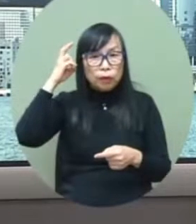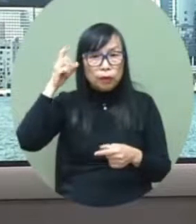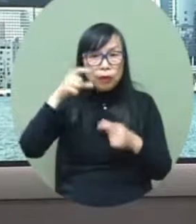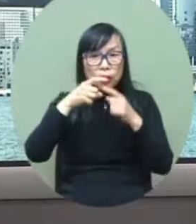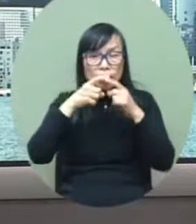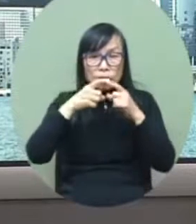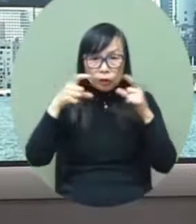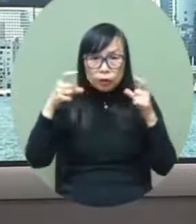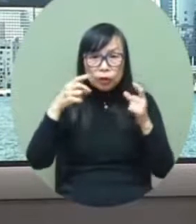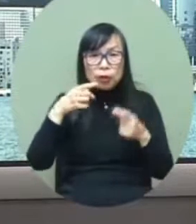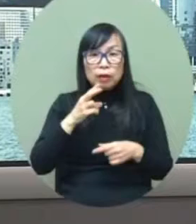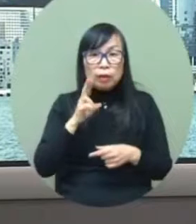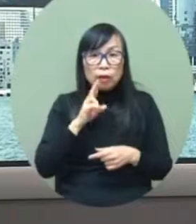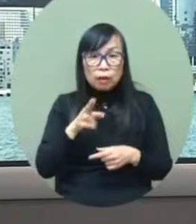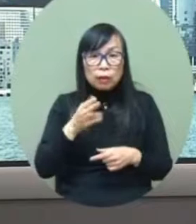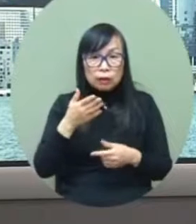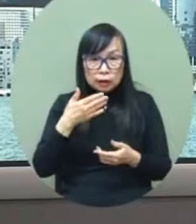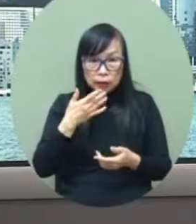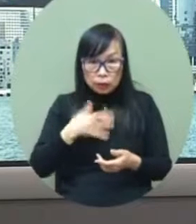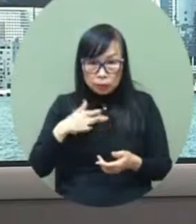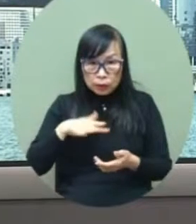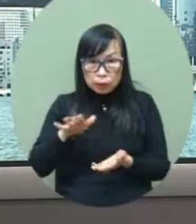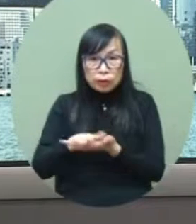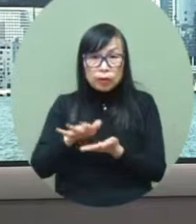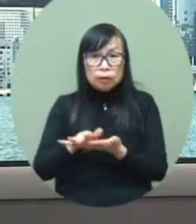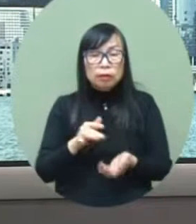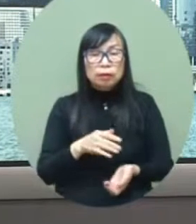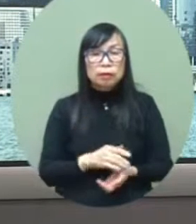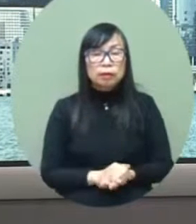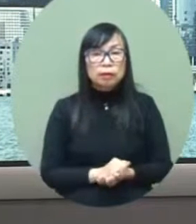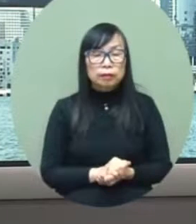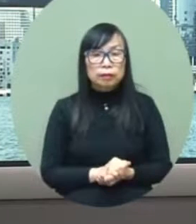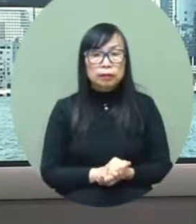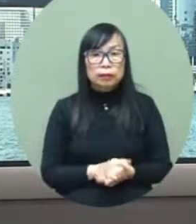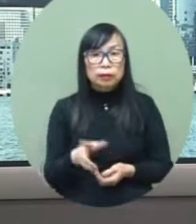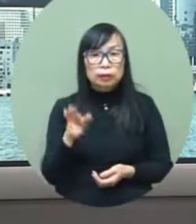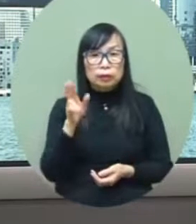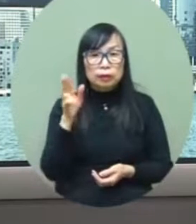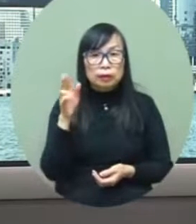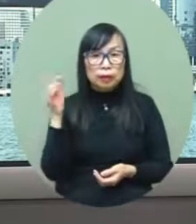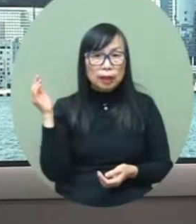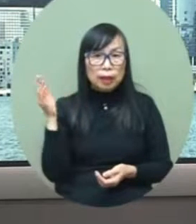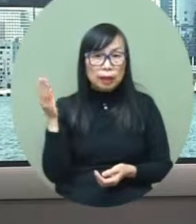seriously consider whether to remove the mask-wearing requirement.